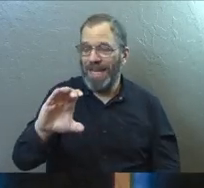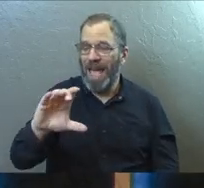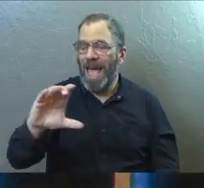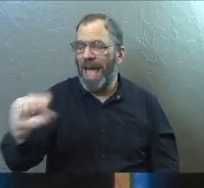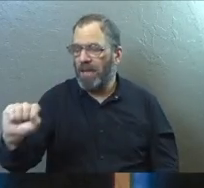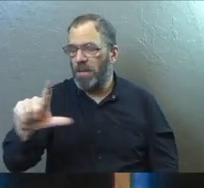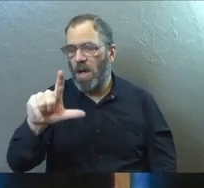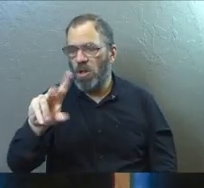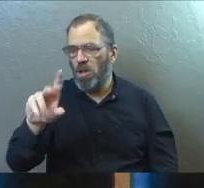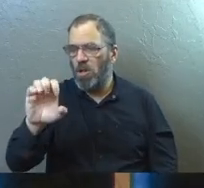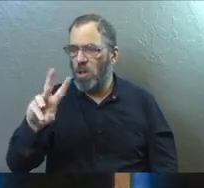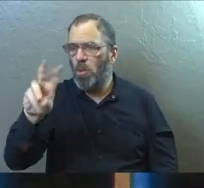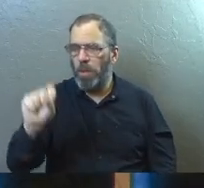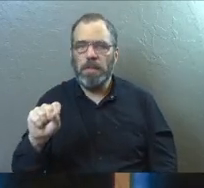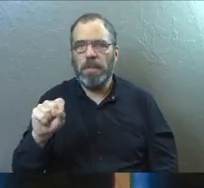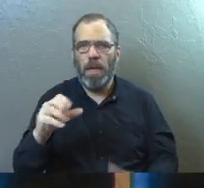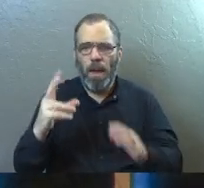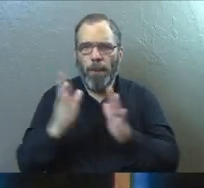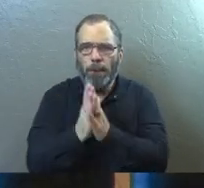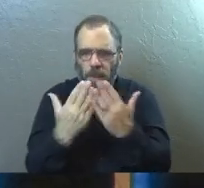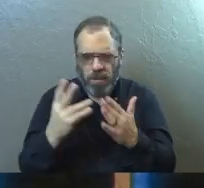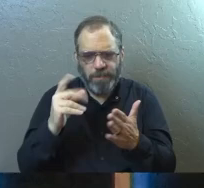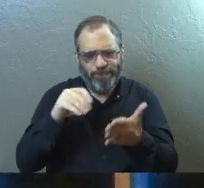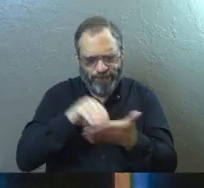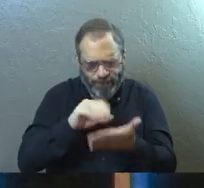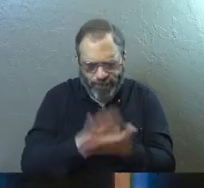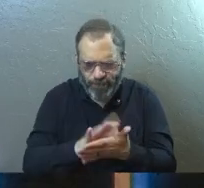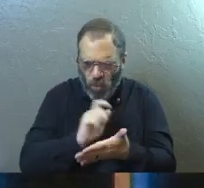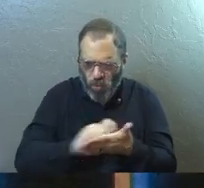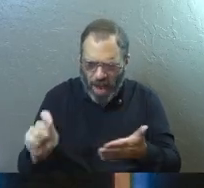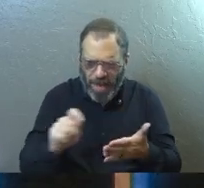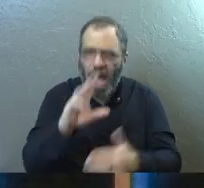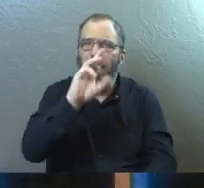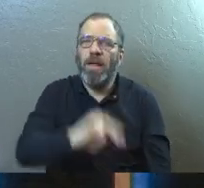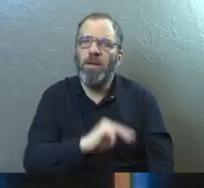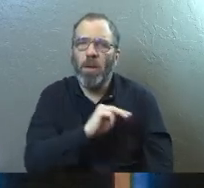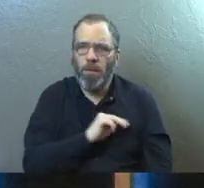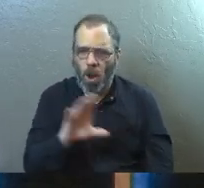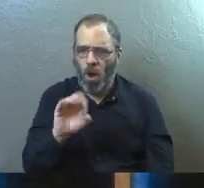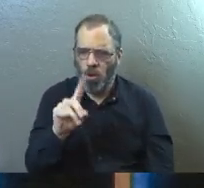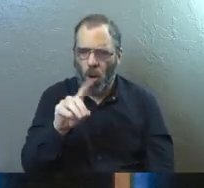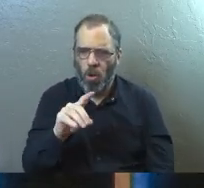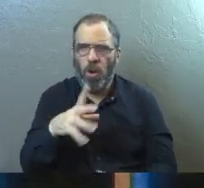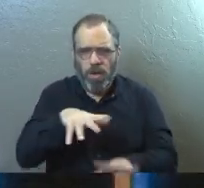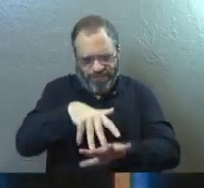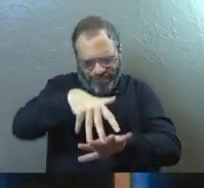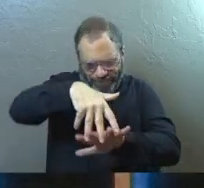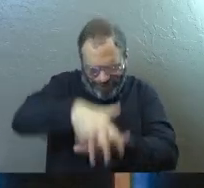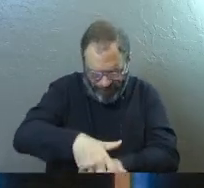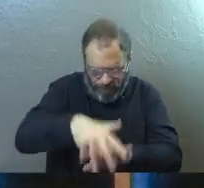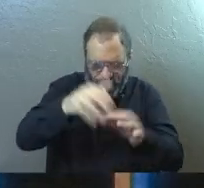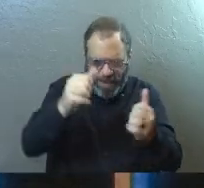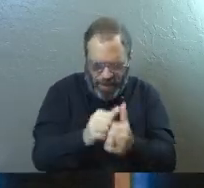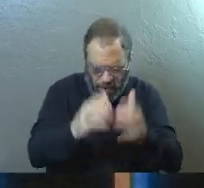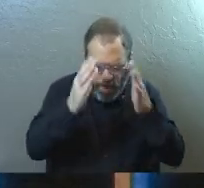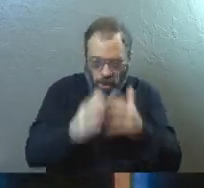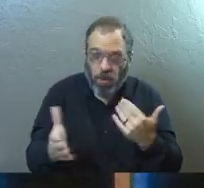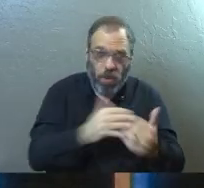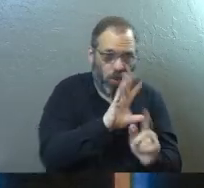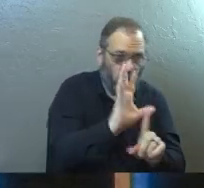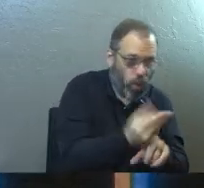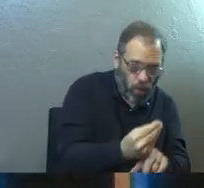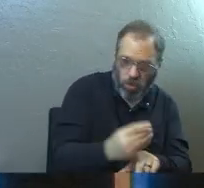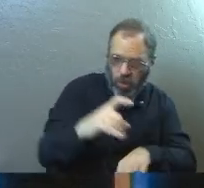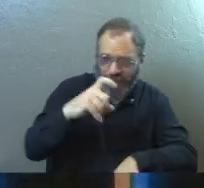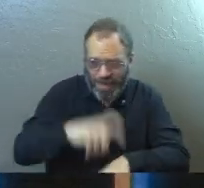that in Mere Christianity is his book where he lays out the fact that there is a moral code built into every single human being, regardless of culture,